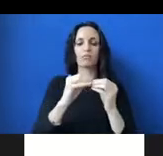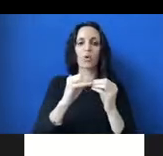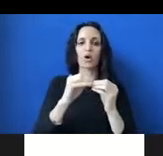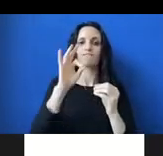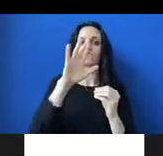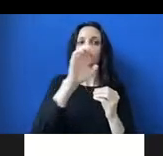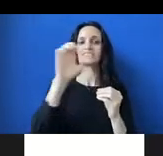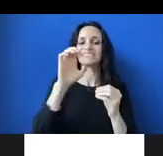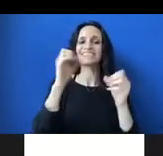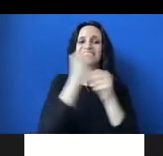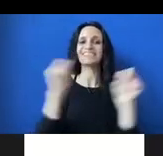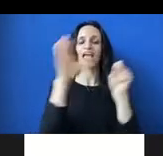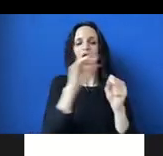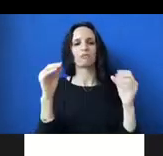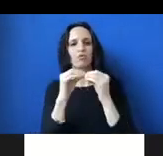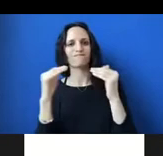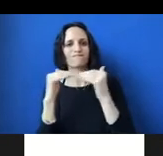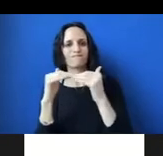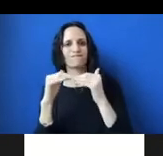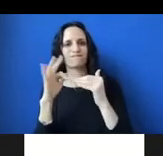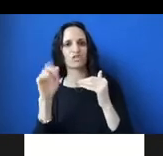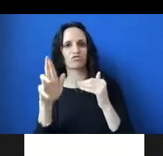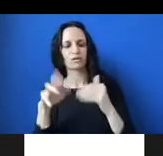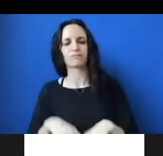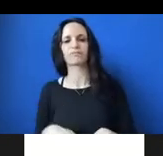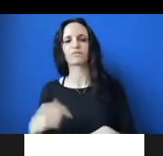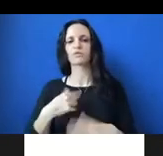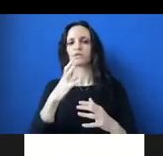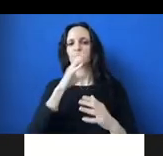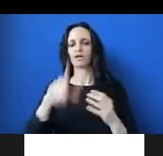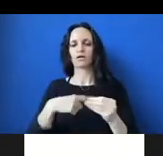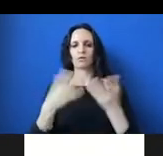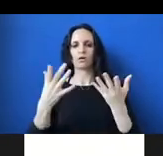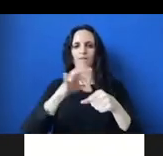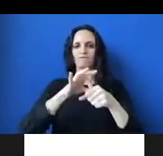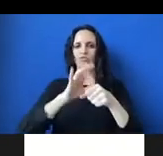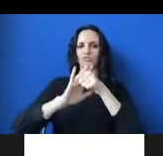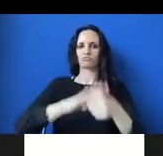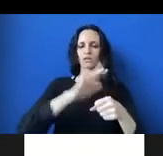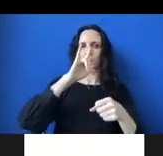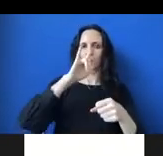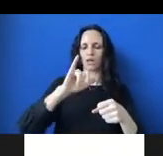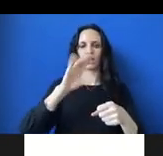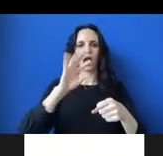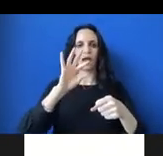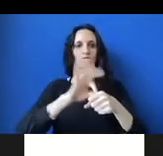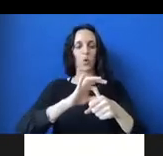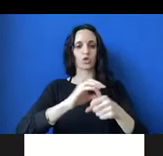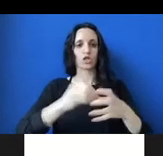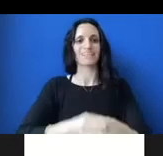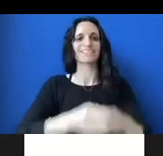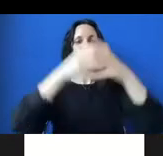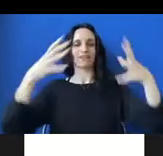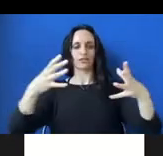to talk about what the landscape of voter suppression and voter expansion efforts looks like right now.